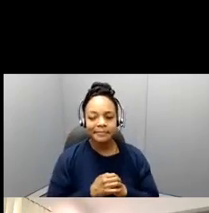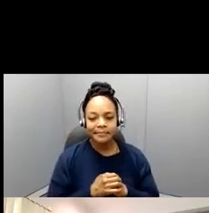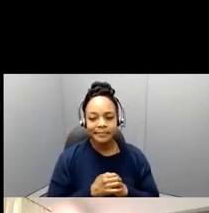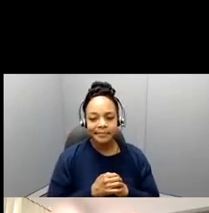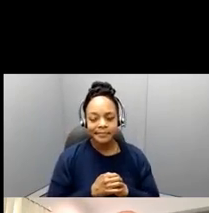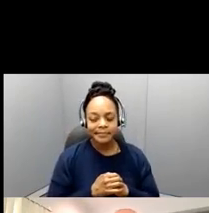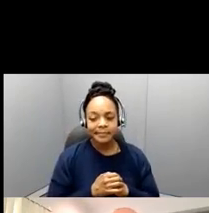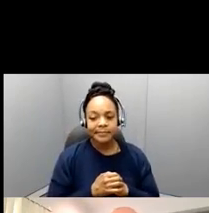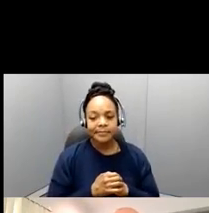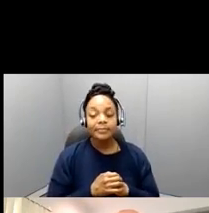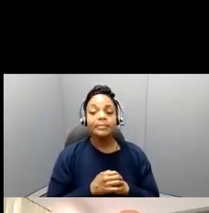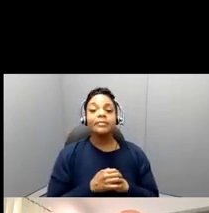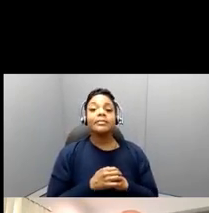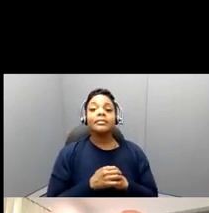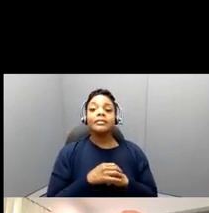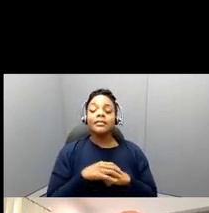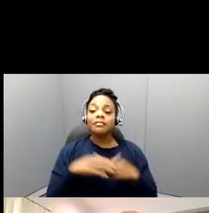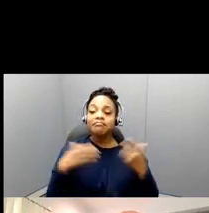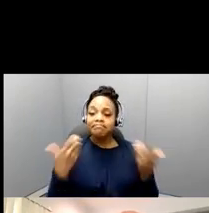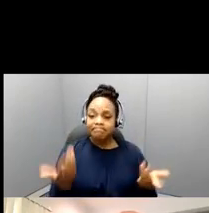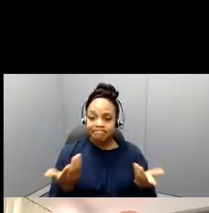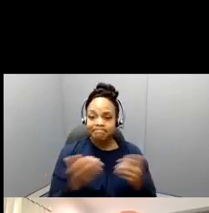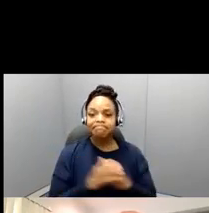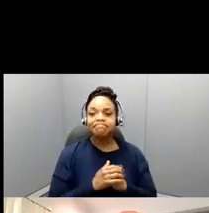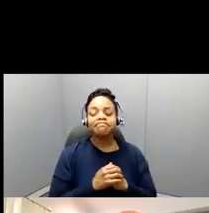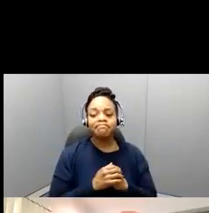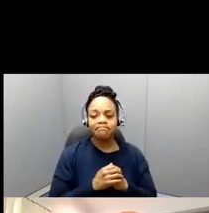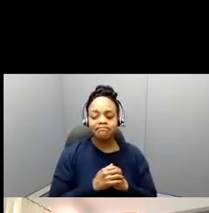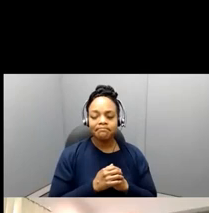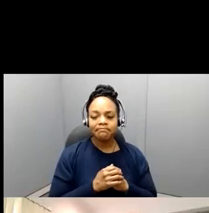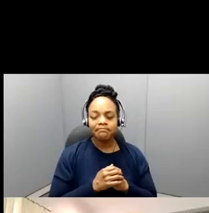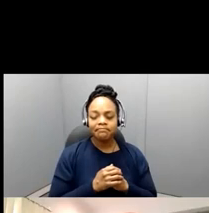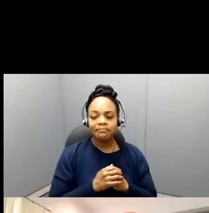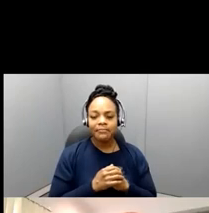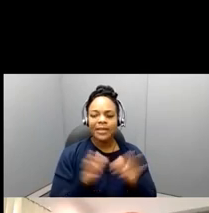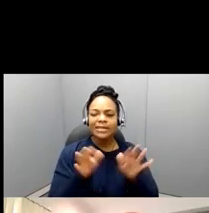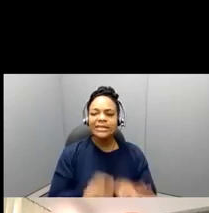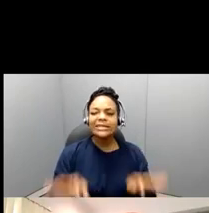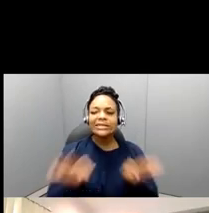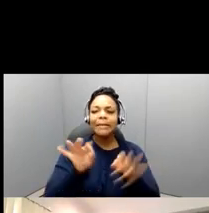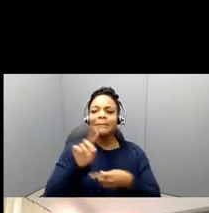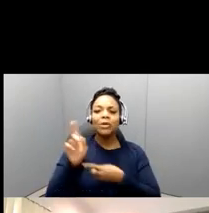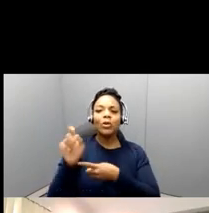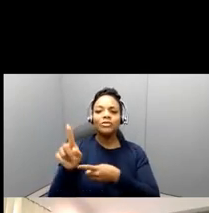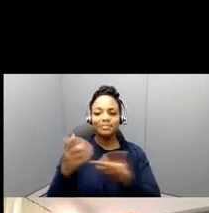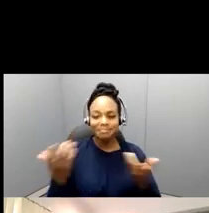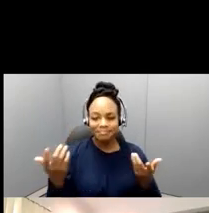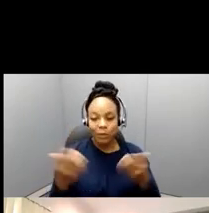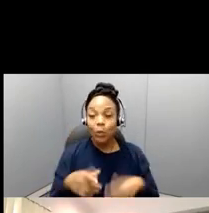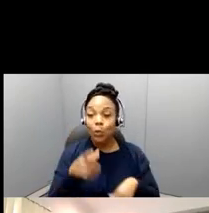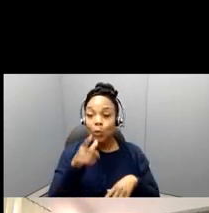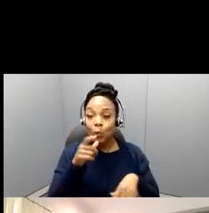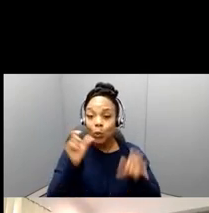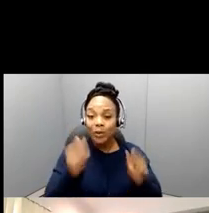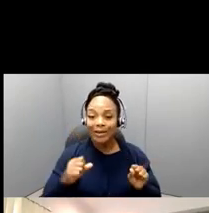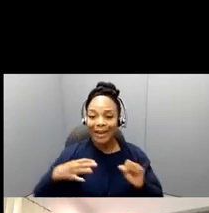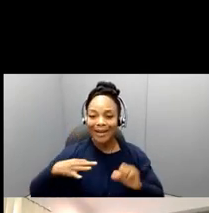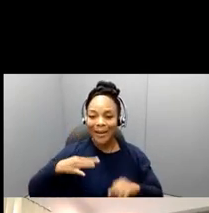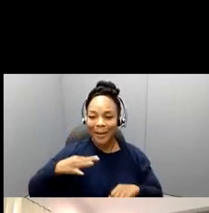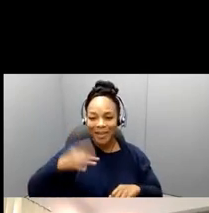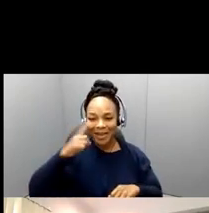So to really think about the big question is, who is eligible for this fellowship?